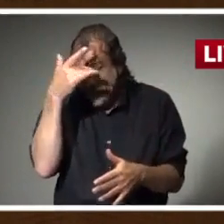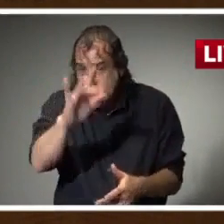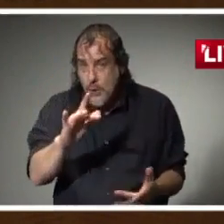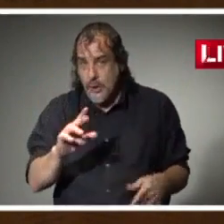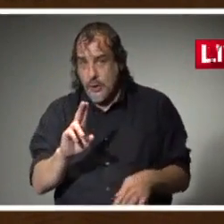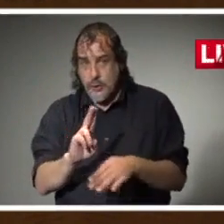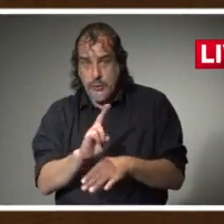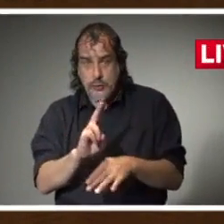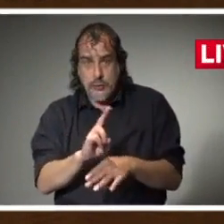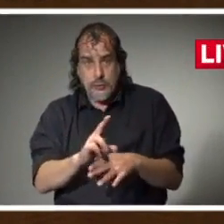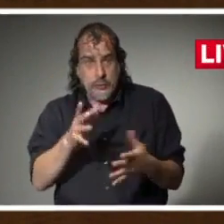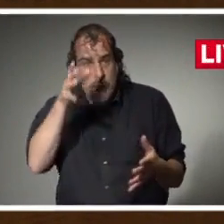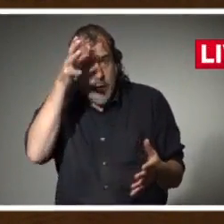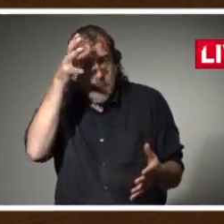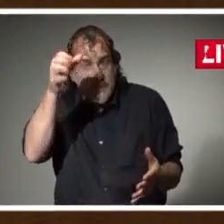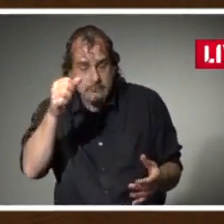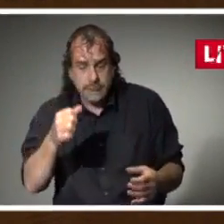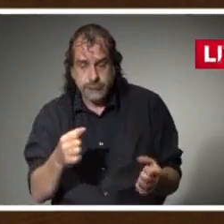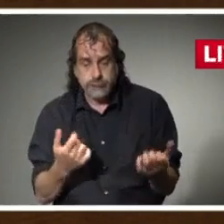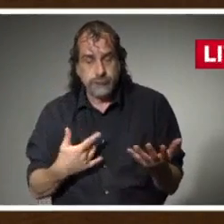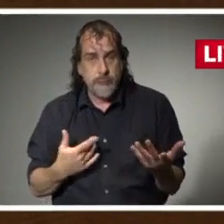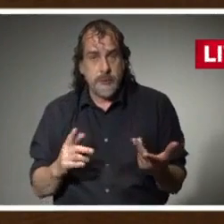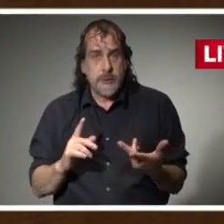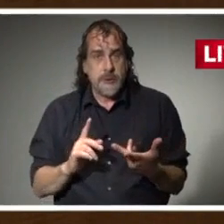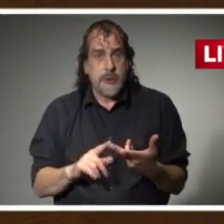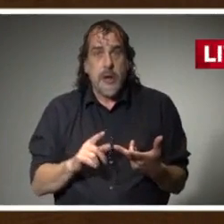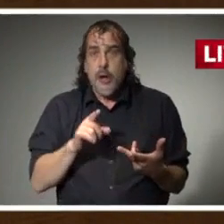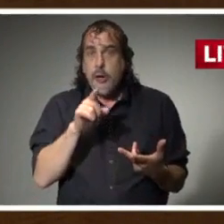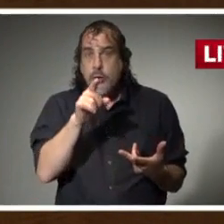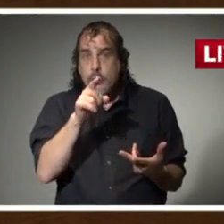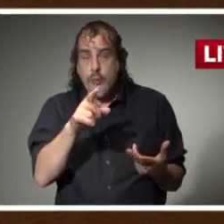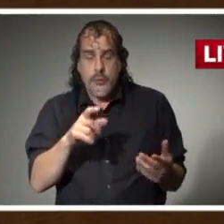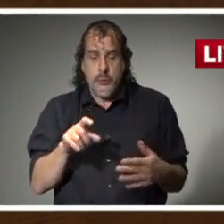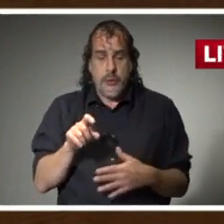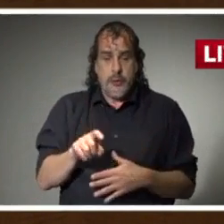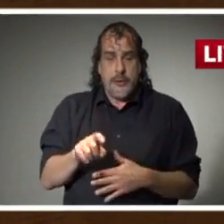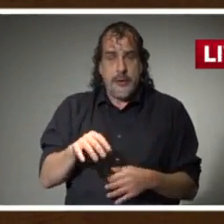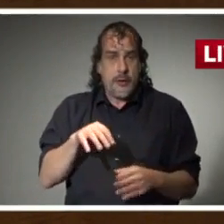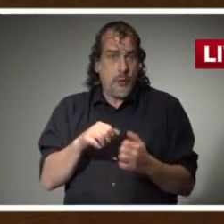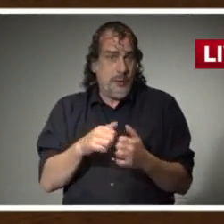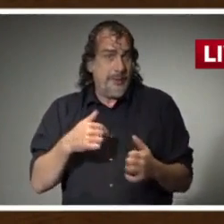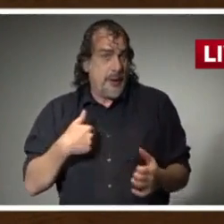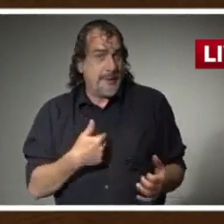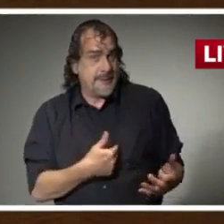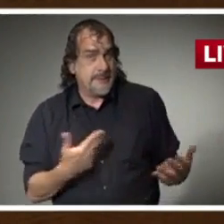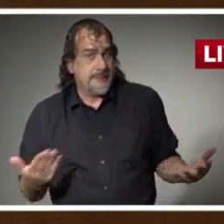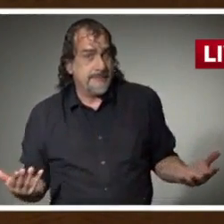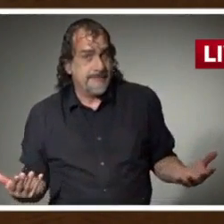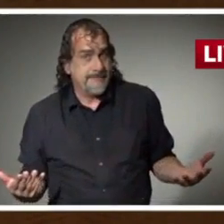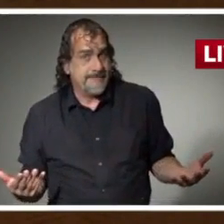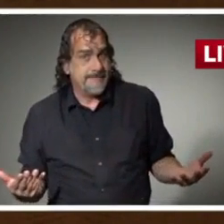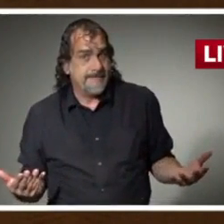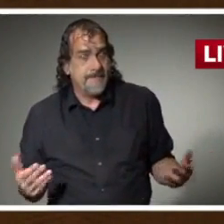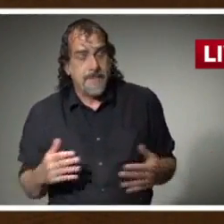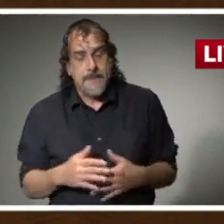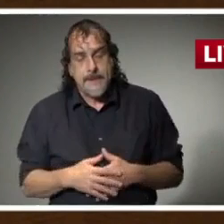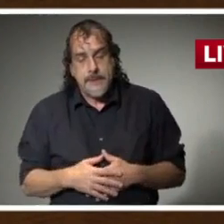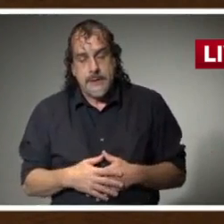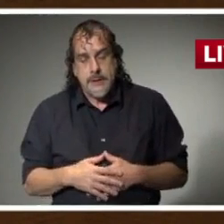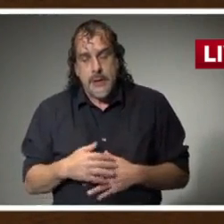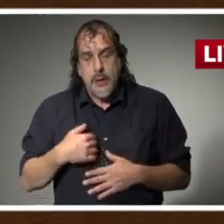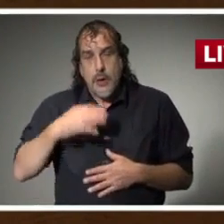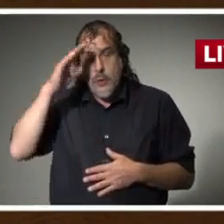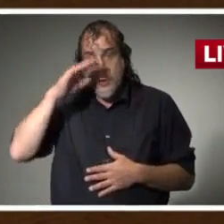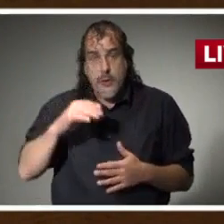you to stay strong. You are needed in this fight. We know that not every